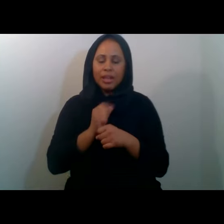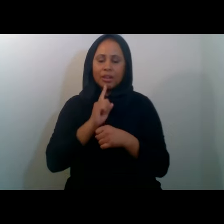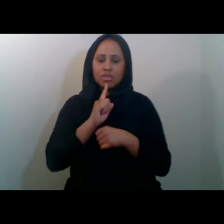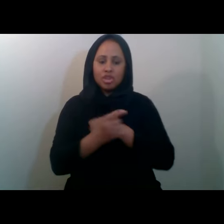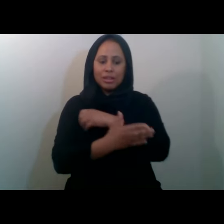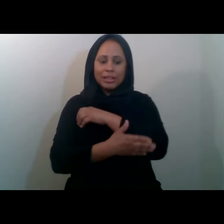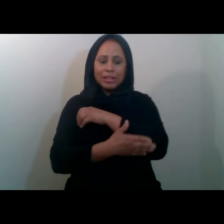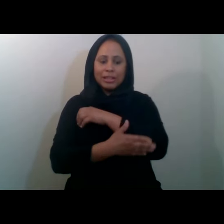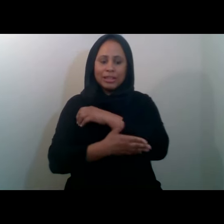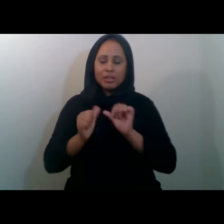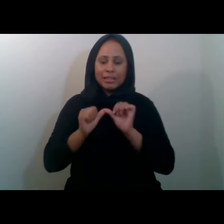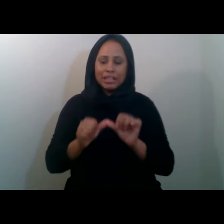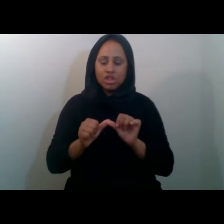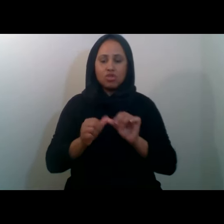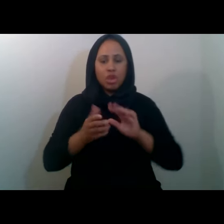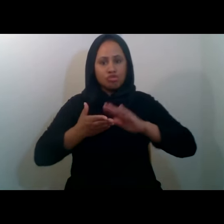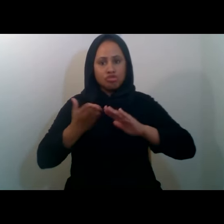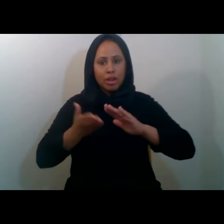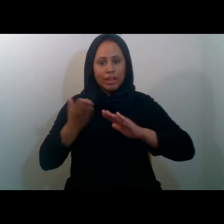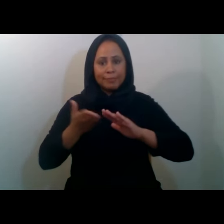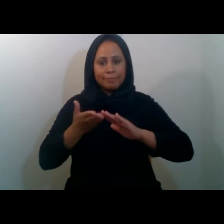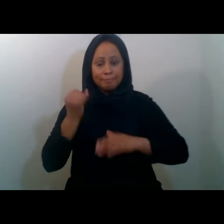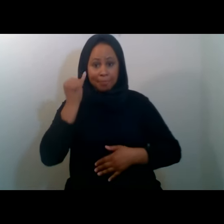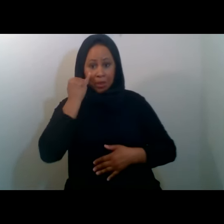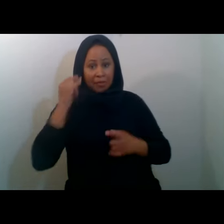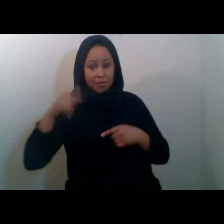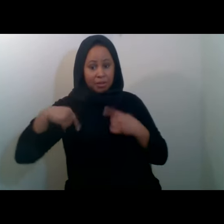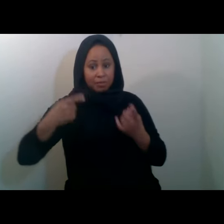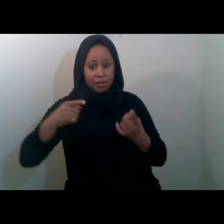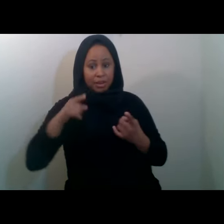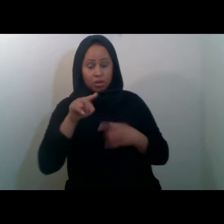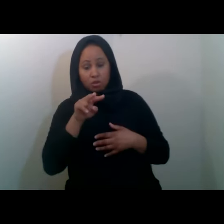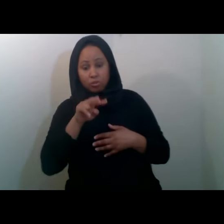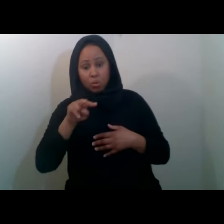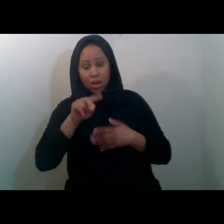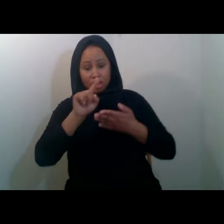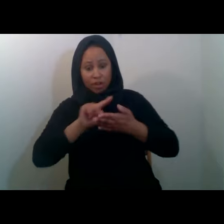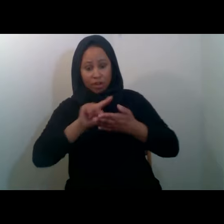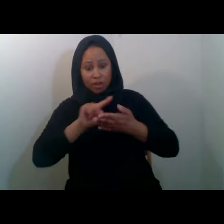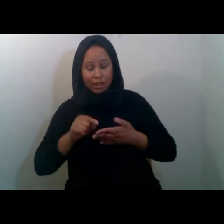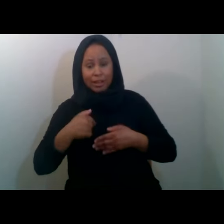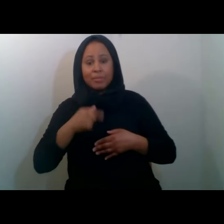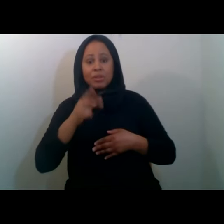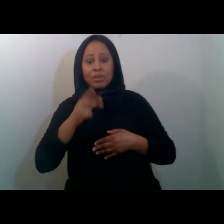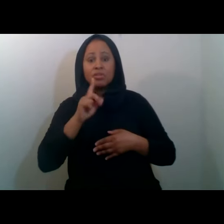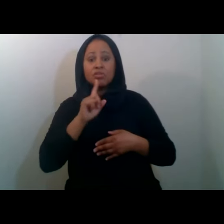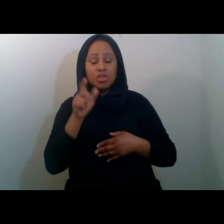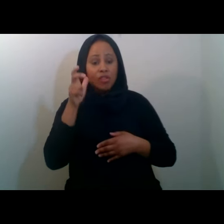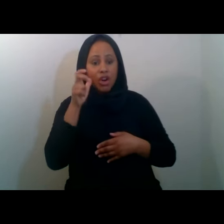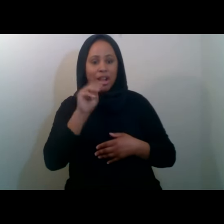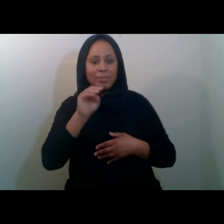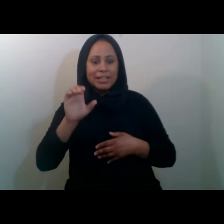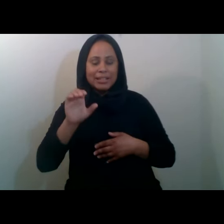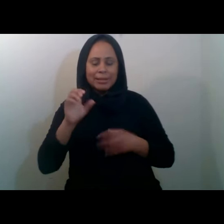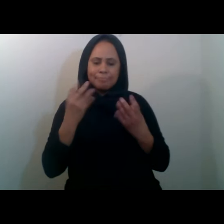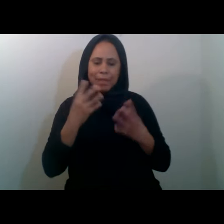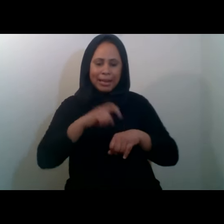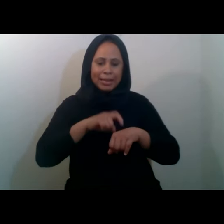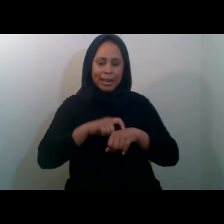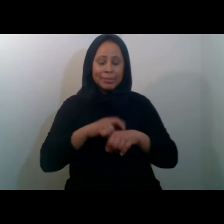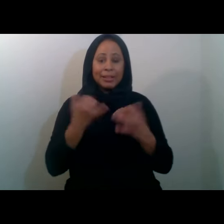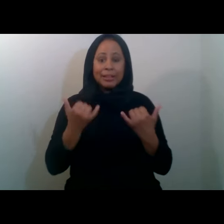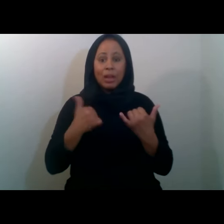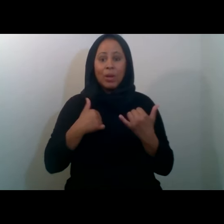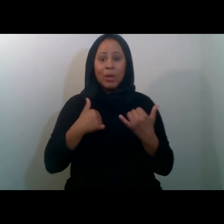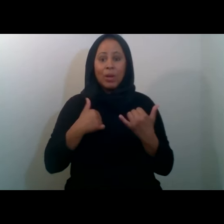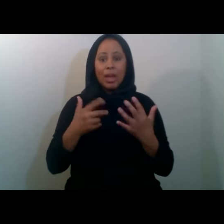If you've been tuning in weekly, I'm sure you've heard the history of MCC outlined multiple times. Today, I want to dive a little deeper into a program